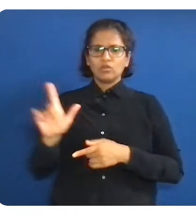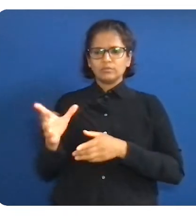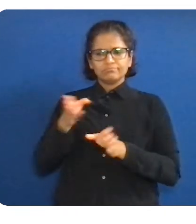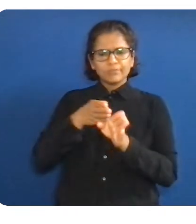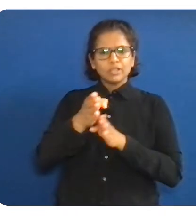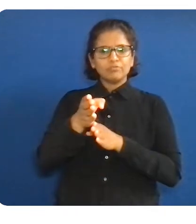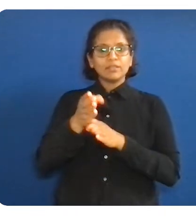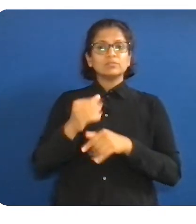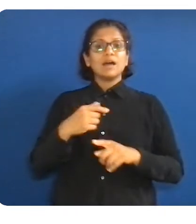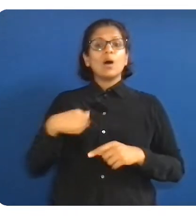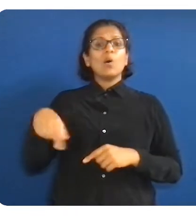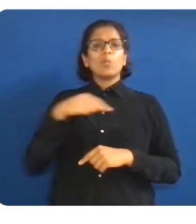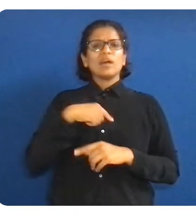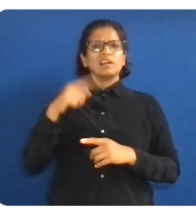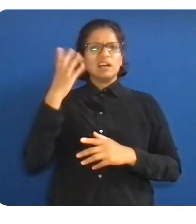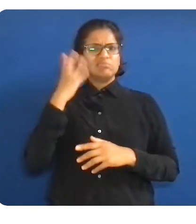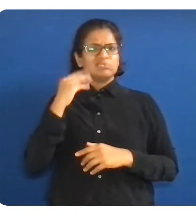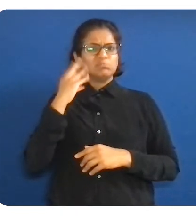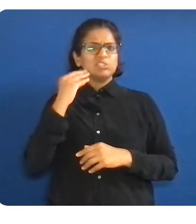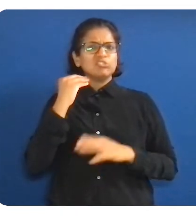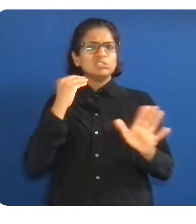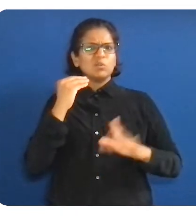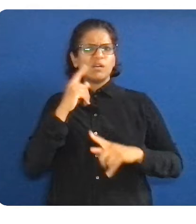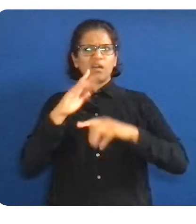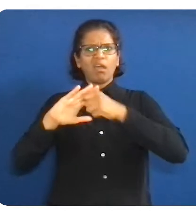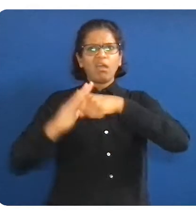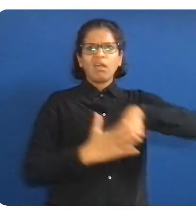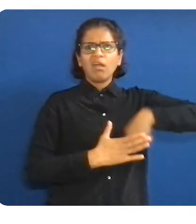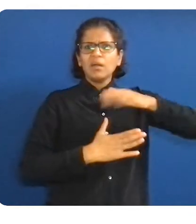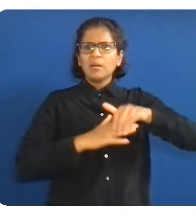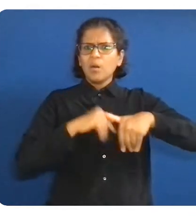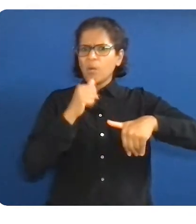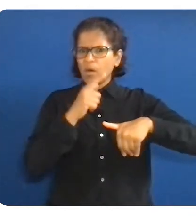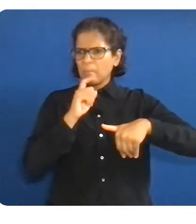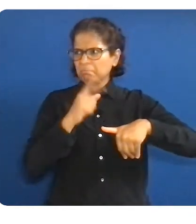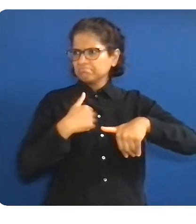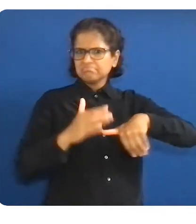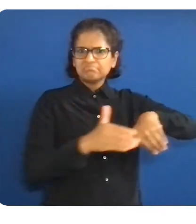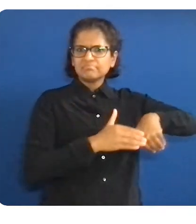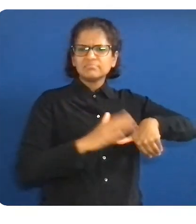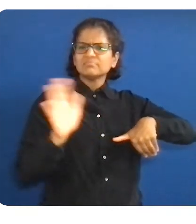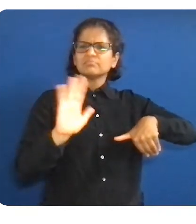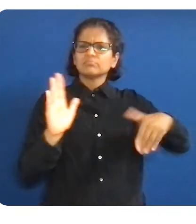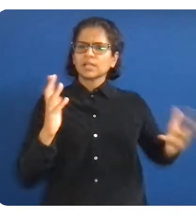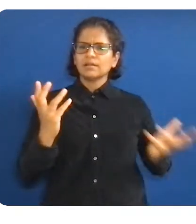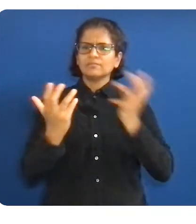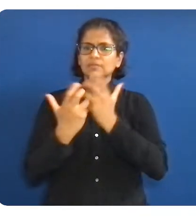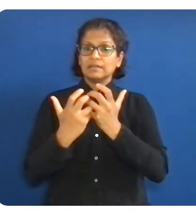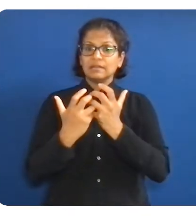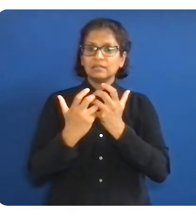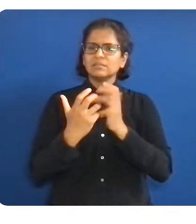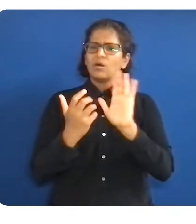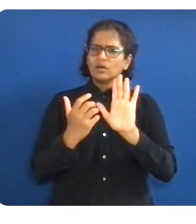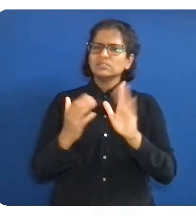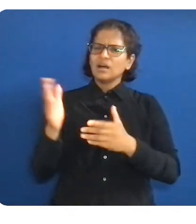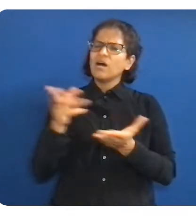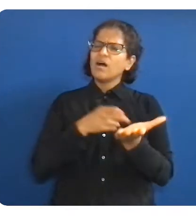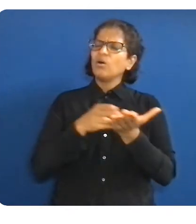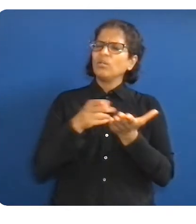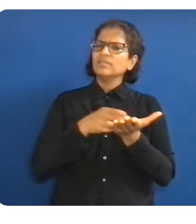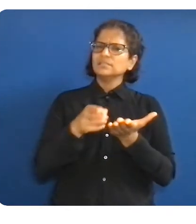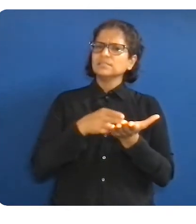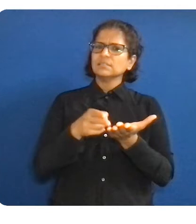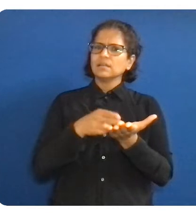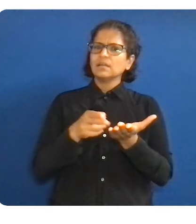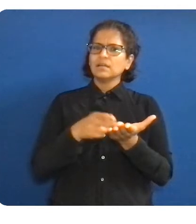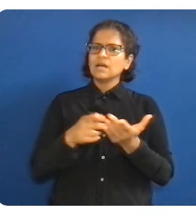And for those of us who are accustomed to muting parts of who we are, authenticity empowers us to